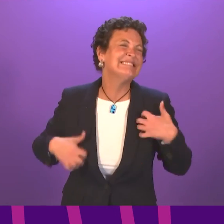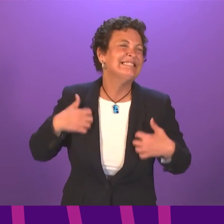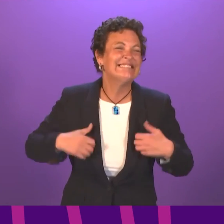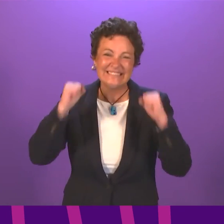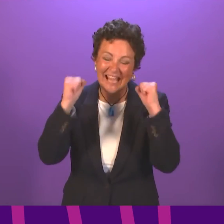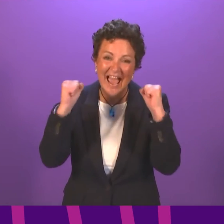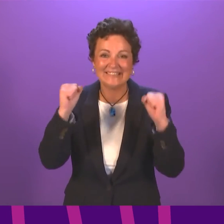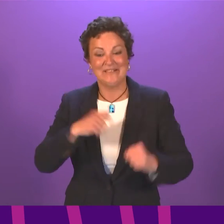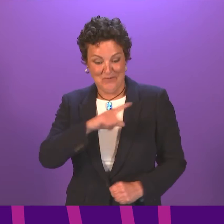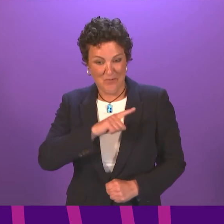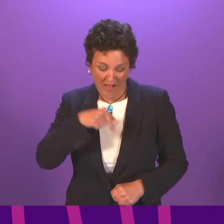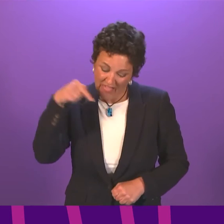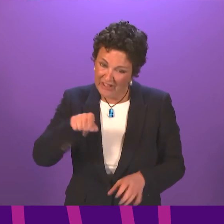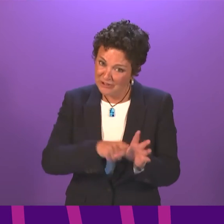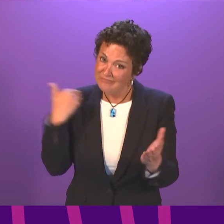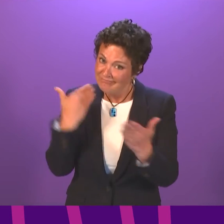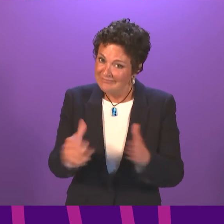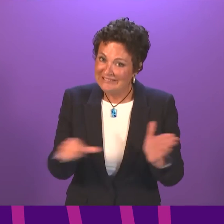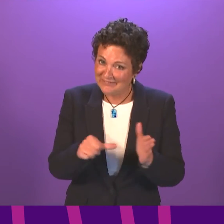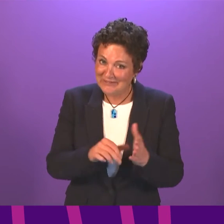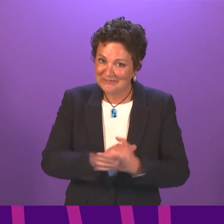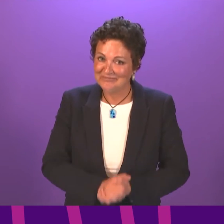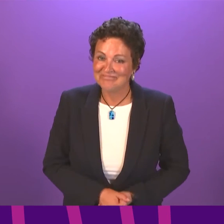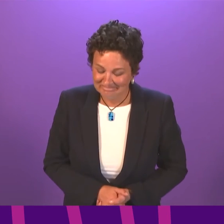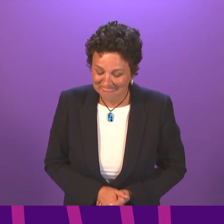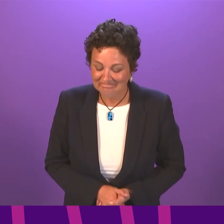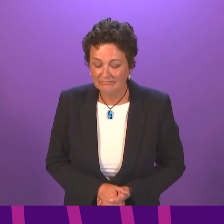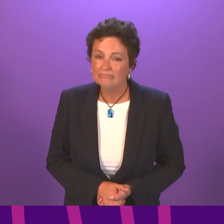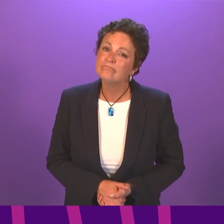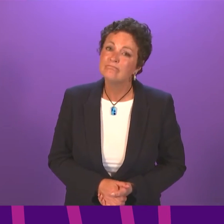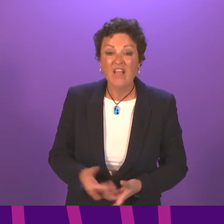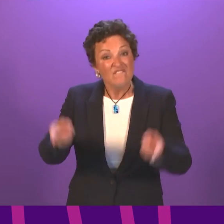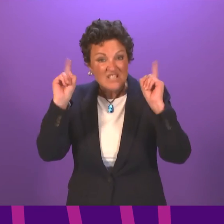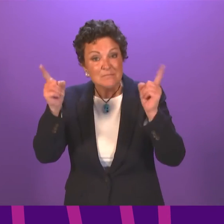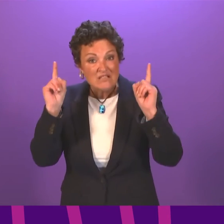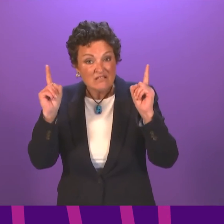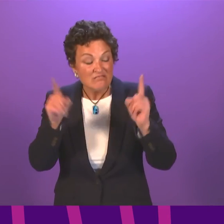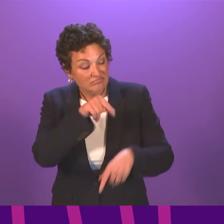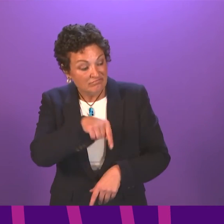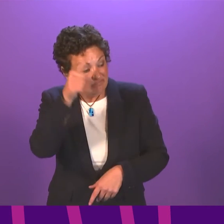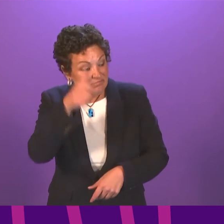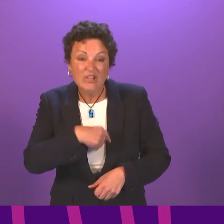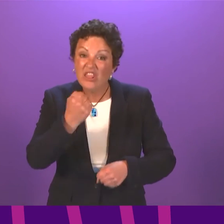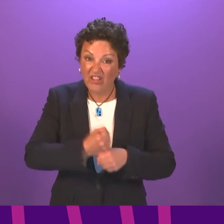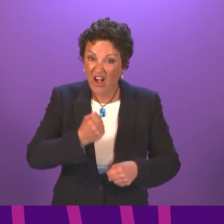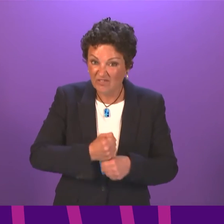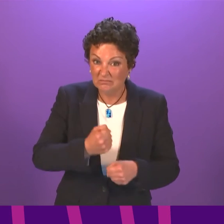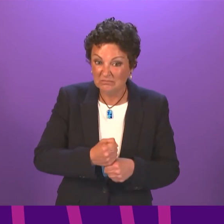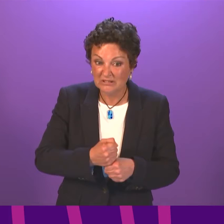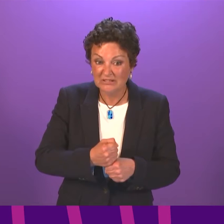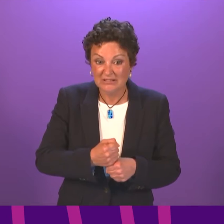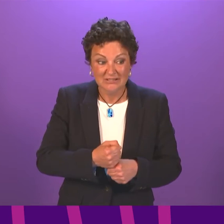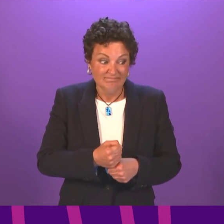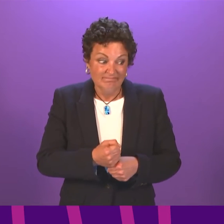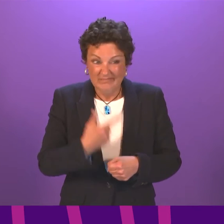really difficult year for us all. First Minister, the government can try and deny it, but we are in the midst of a second exams crisis.